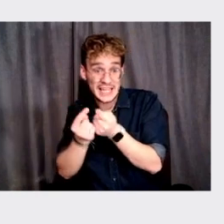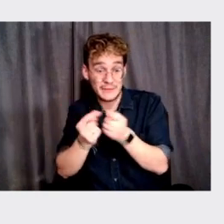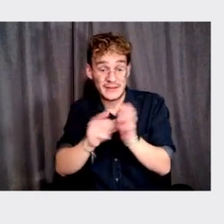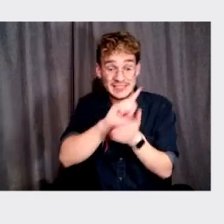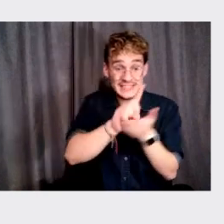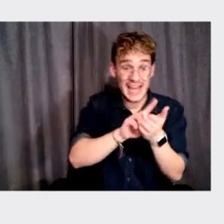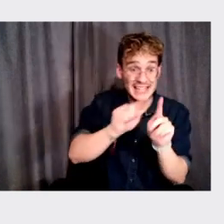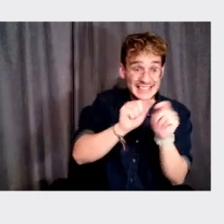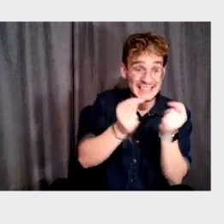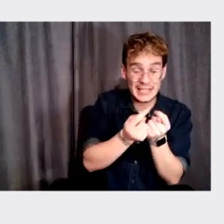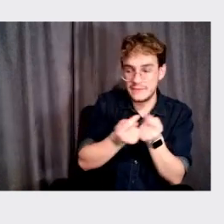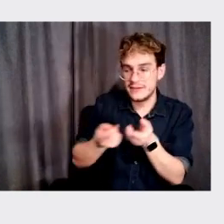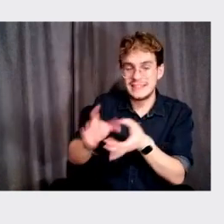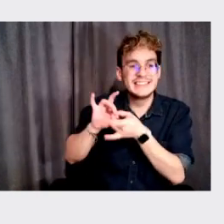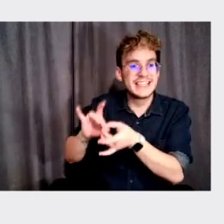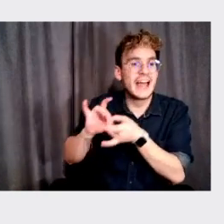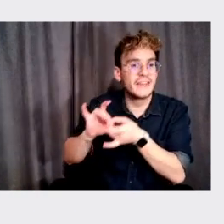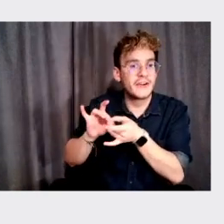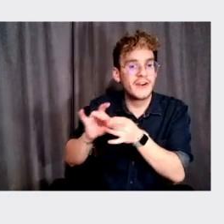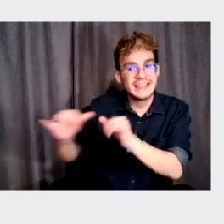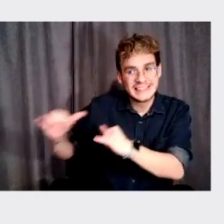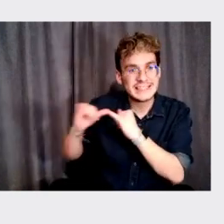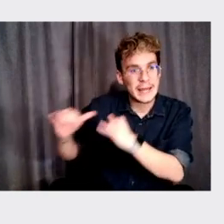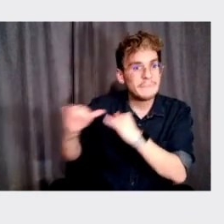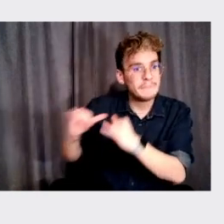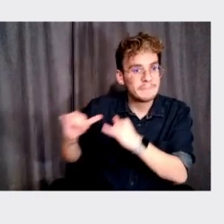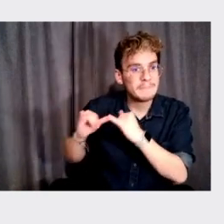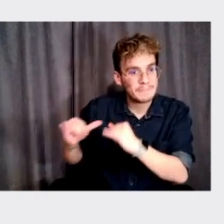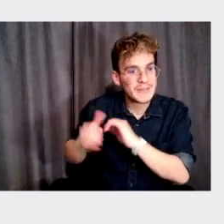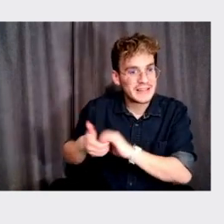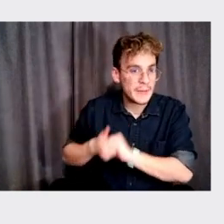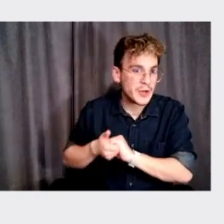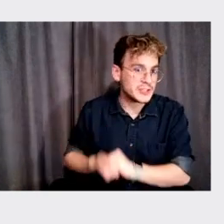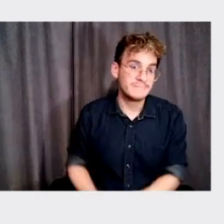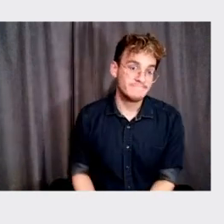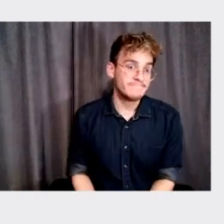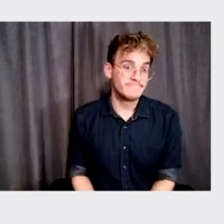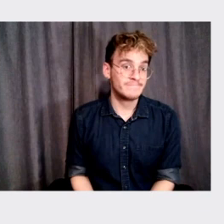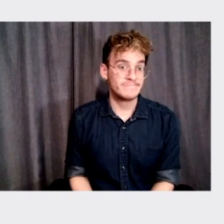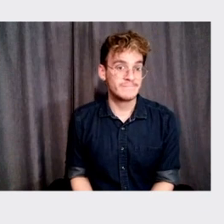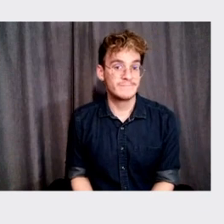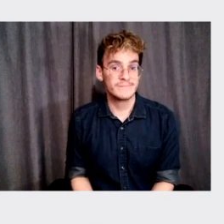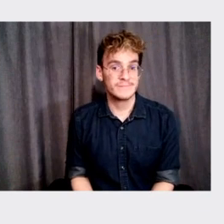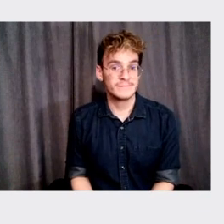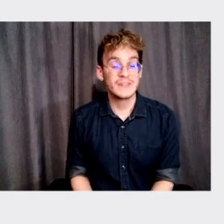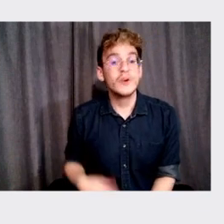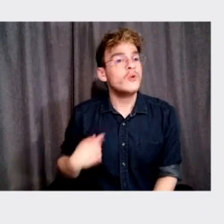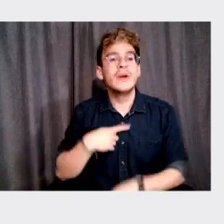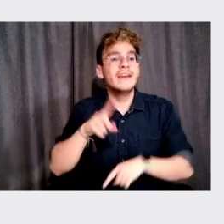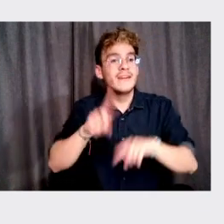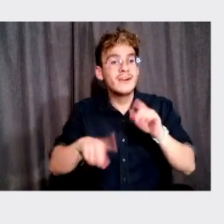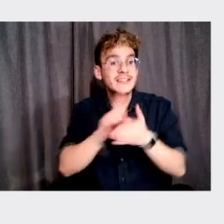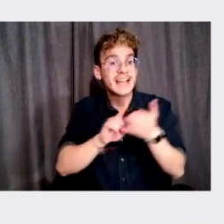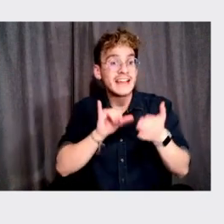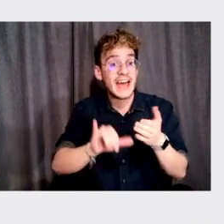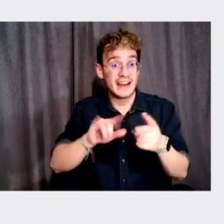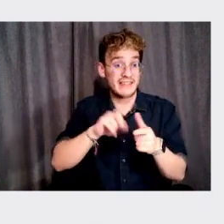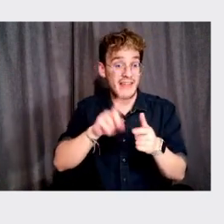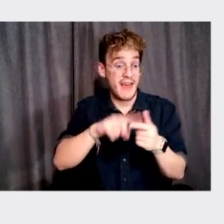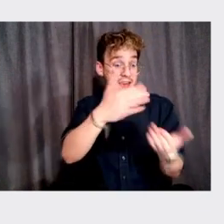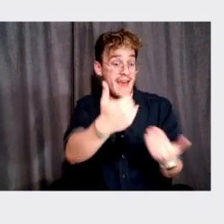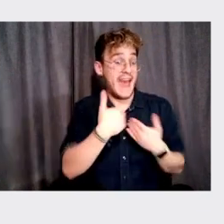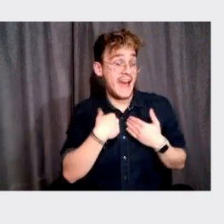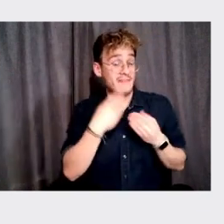design team. You have to have that sort of, uh, collaboration going on. If we could never design this and give it to someone else to build